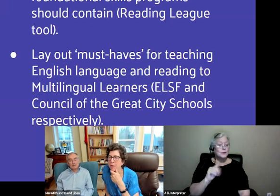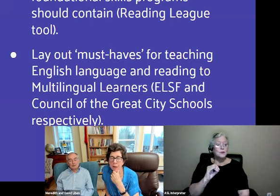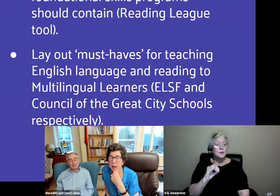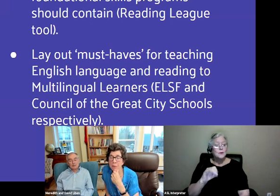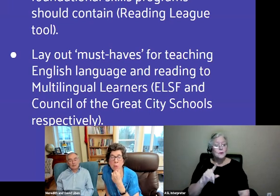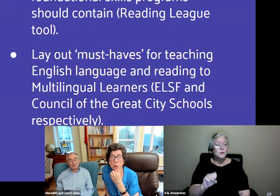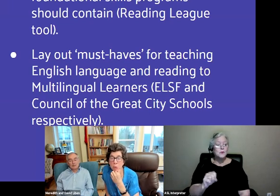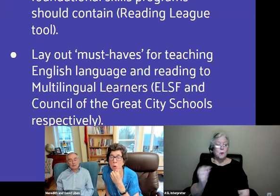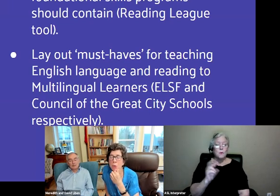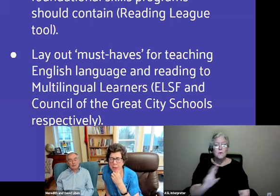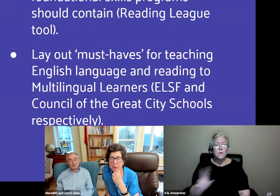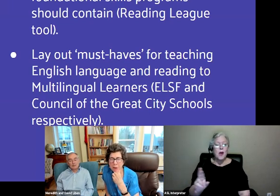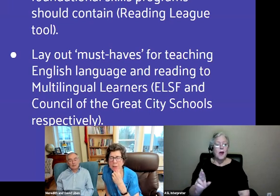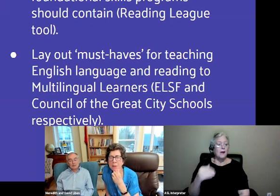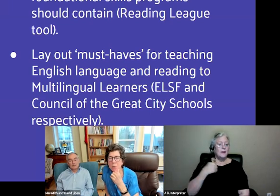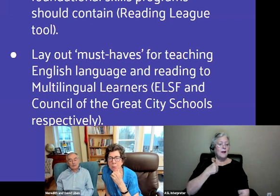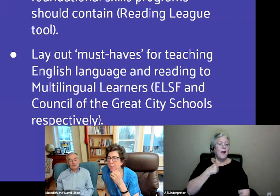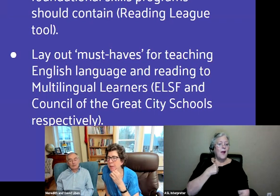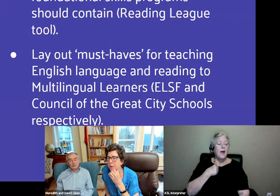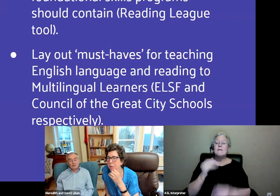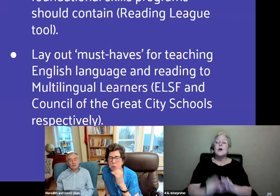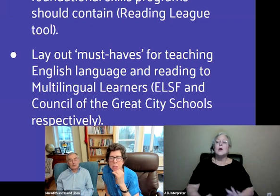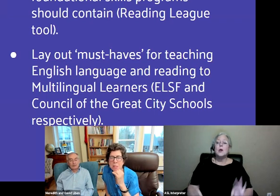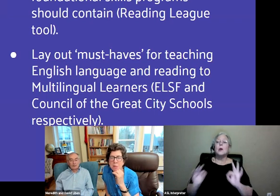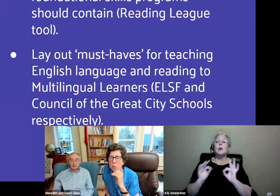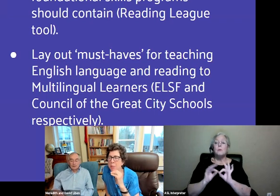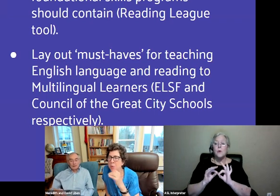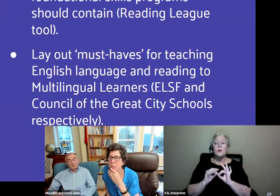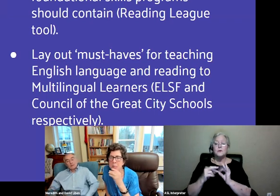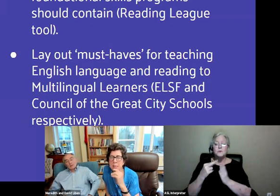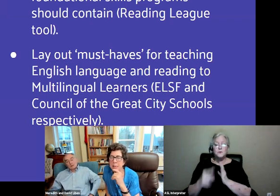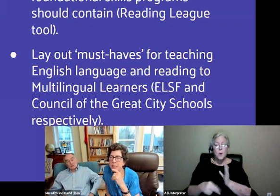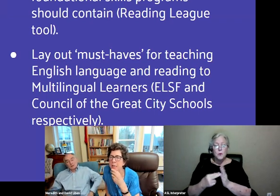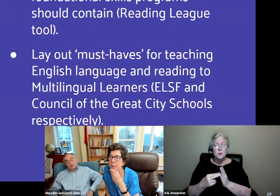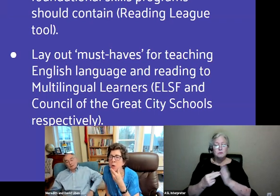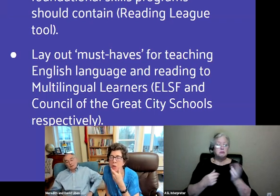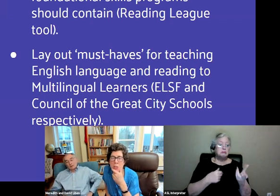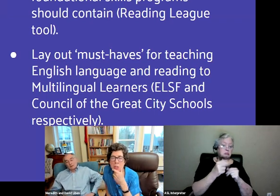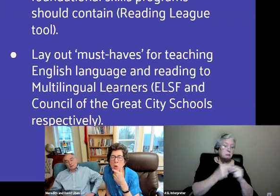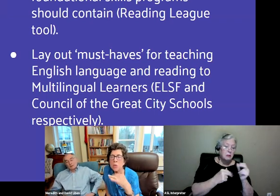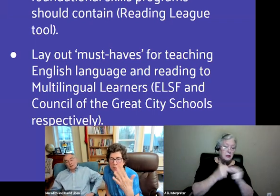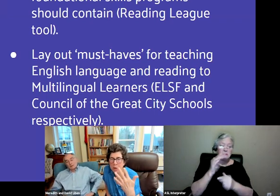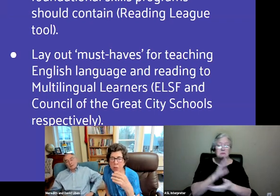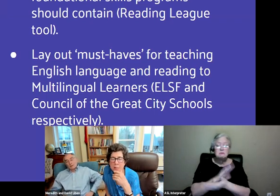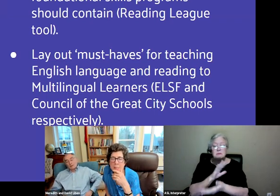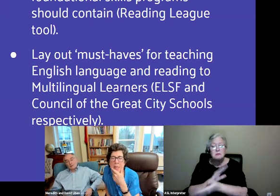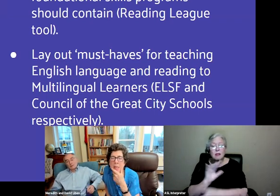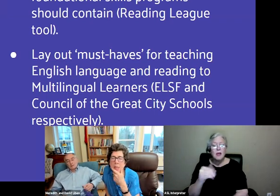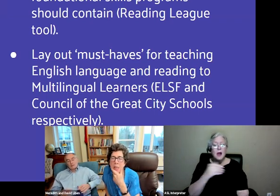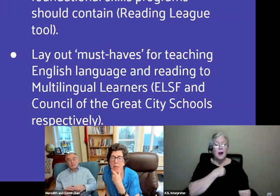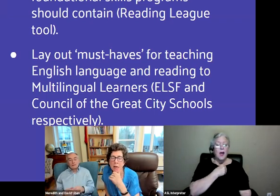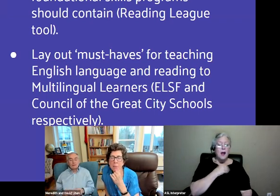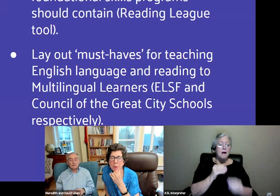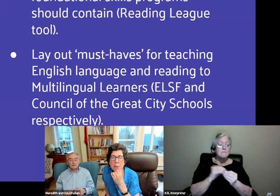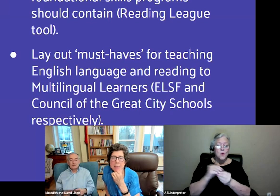have important roles, and, frankly, they were built by institutions that have more resources and know there's no things than